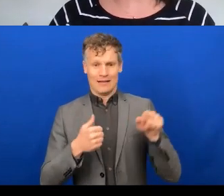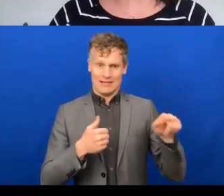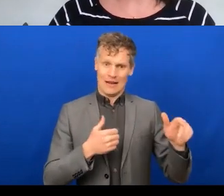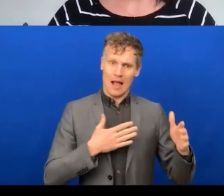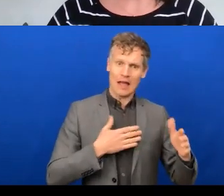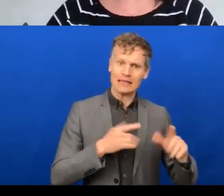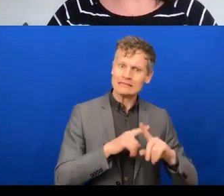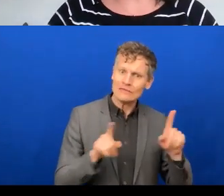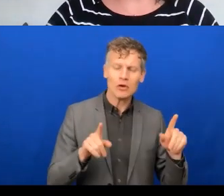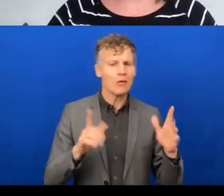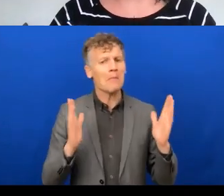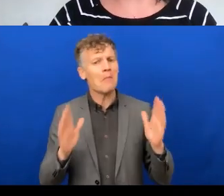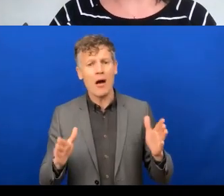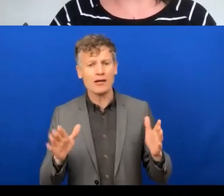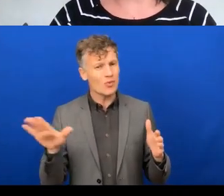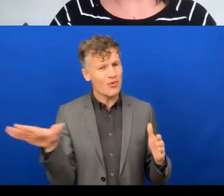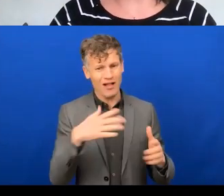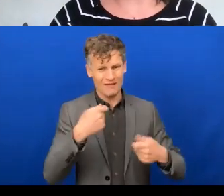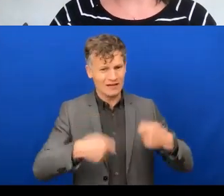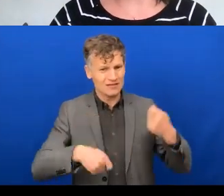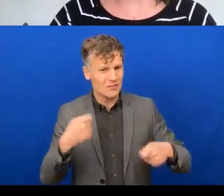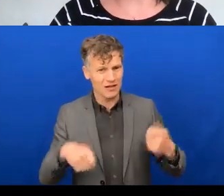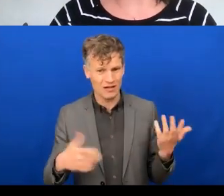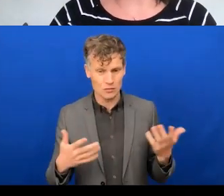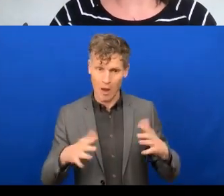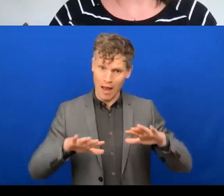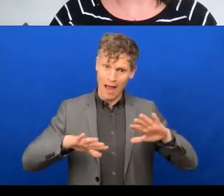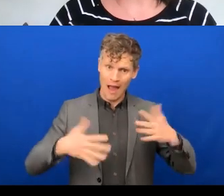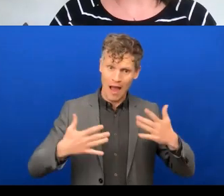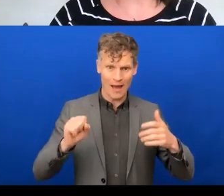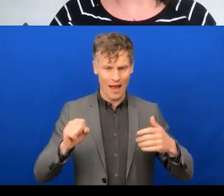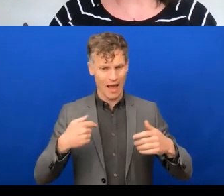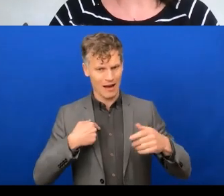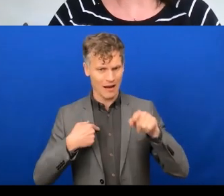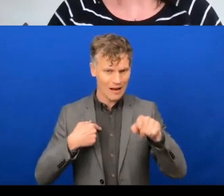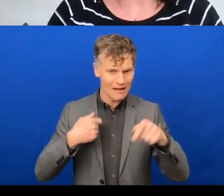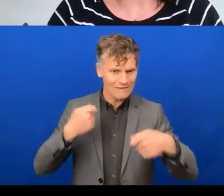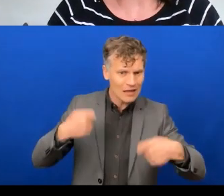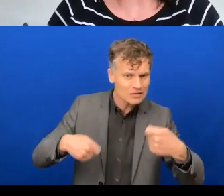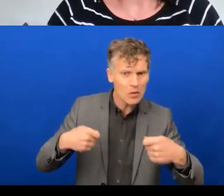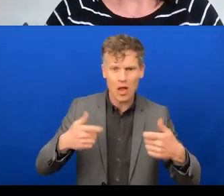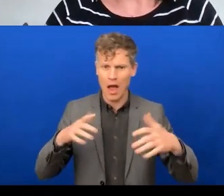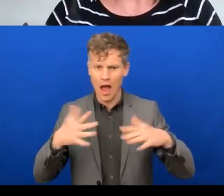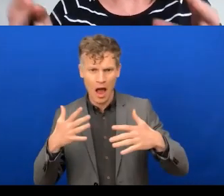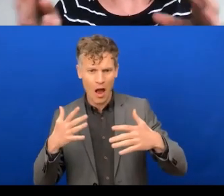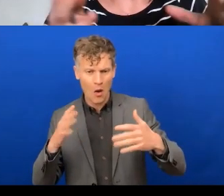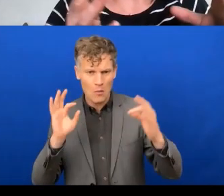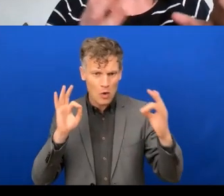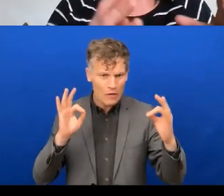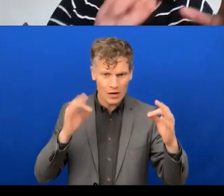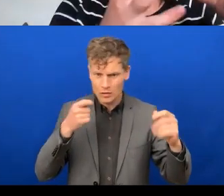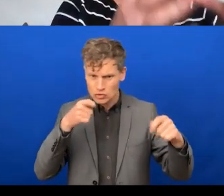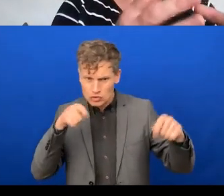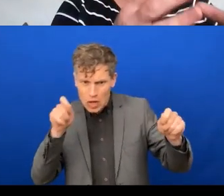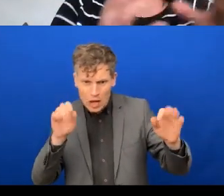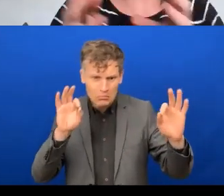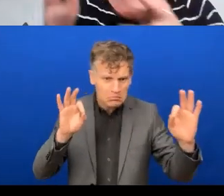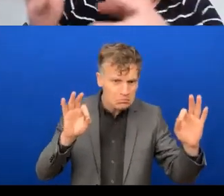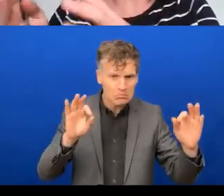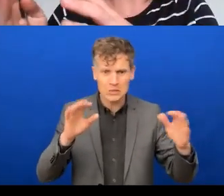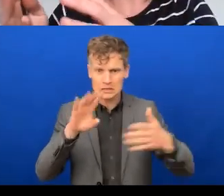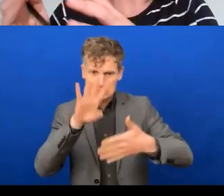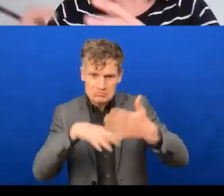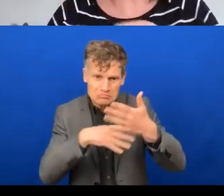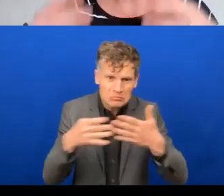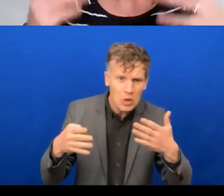about kind of negotiating those flexibilities and compromising and working out when we need to orientate around one